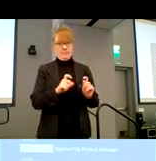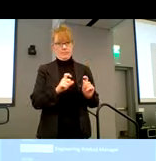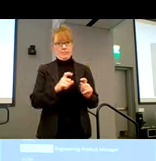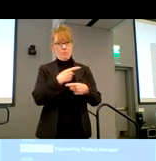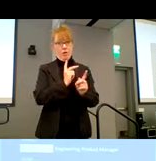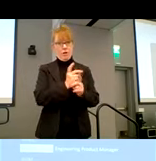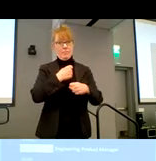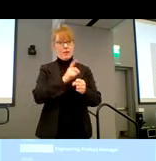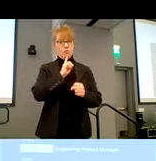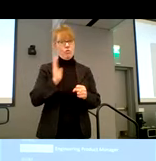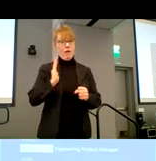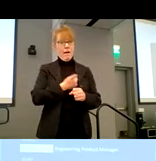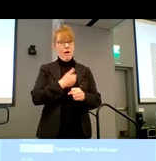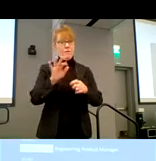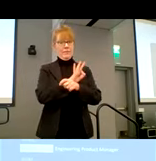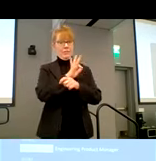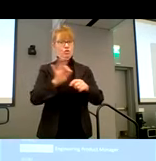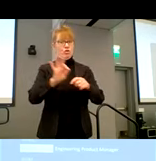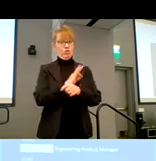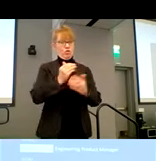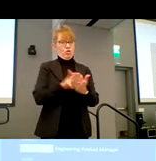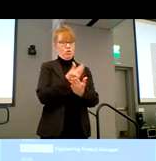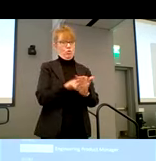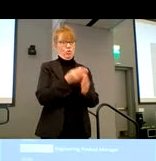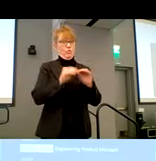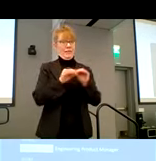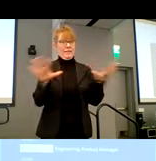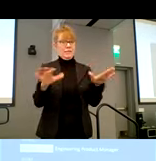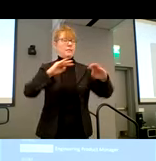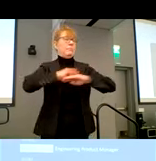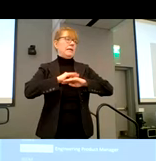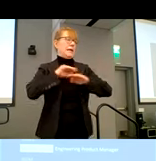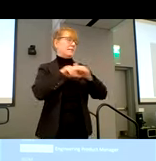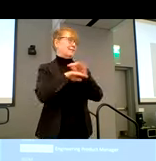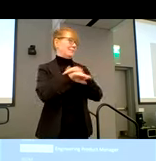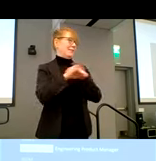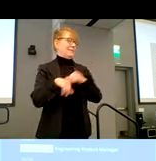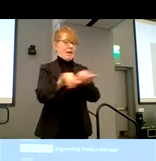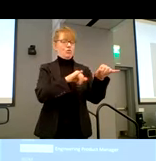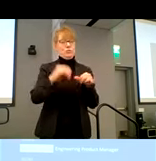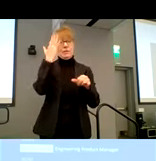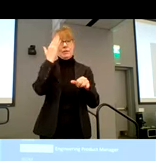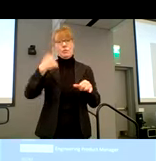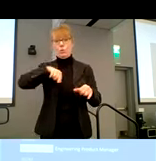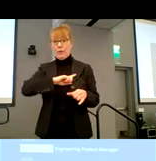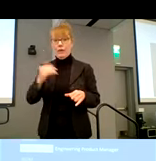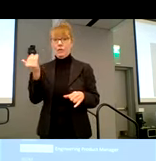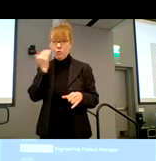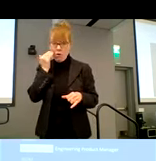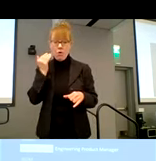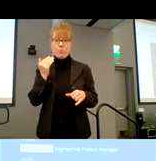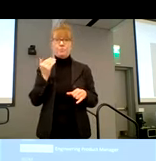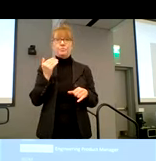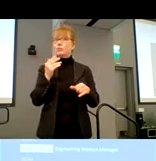features that we're getting ready to release meet accessibility standards. Because we know that that although you may shift left,